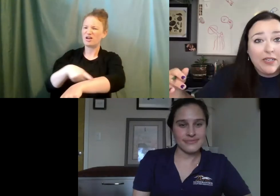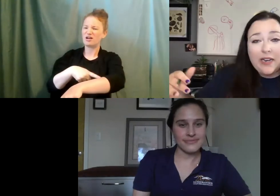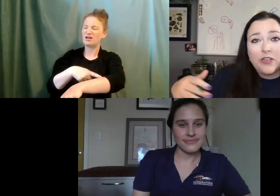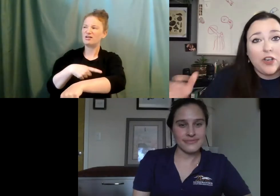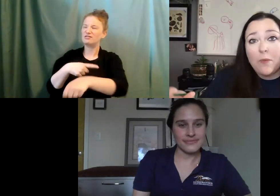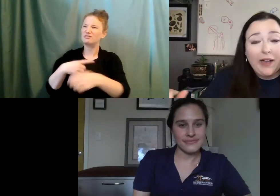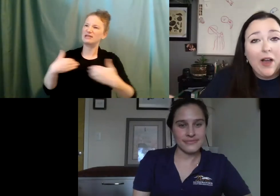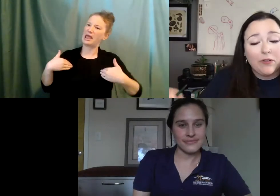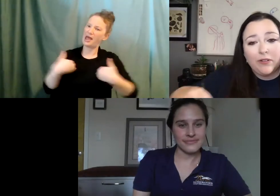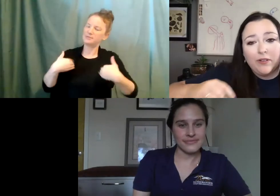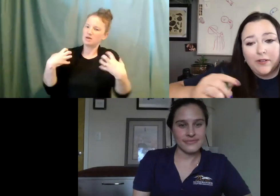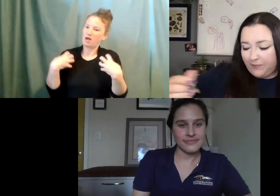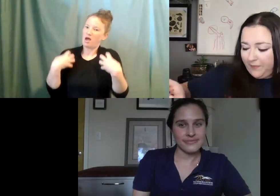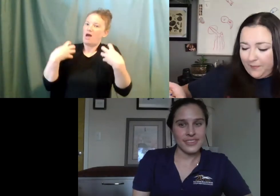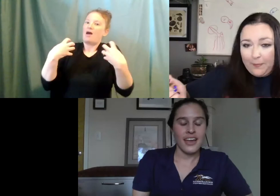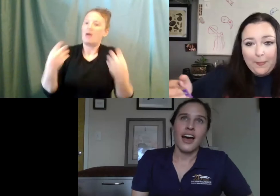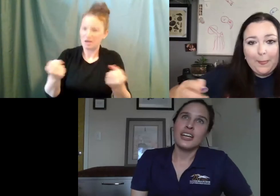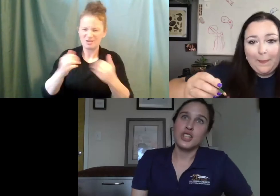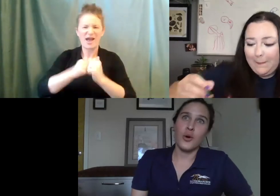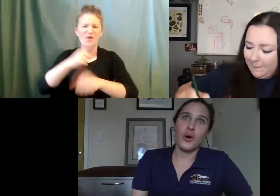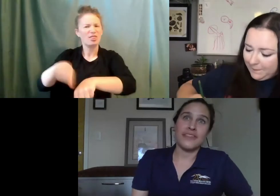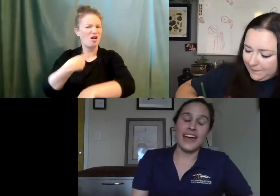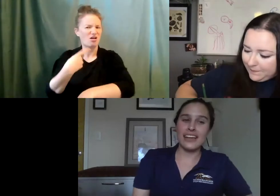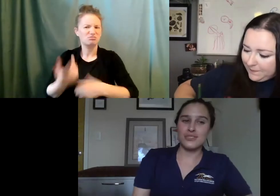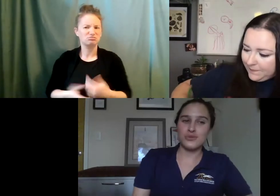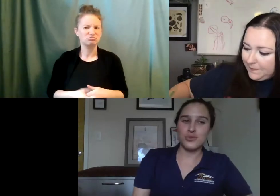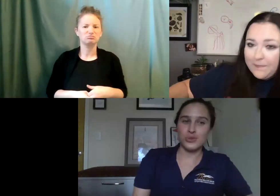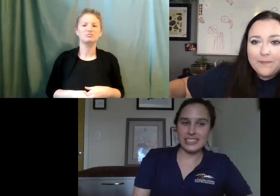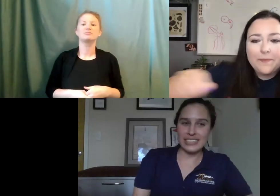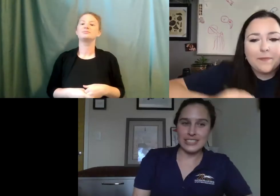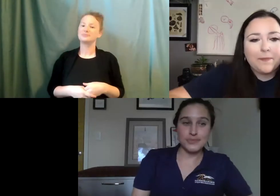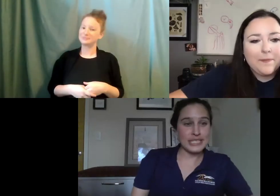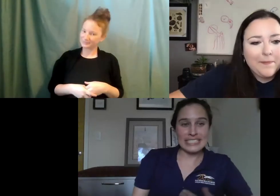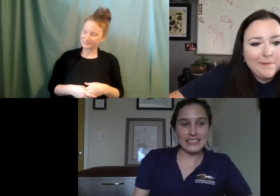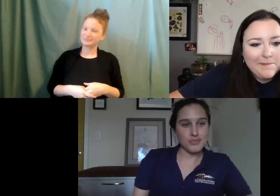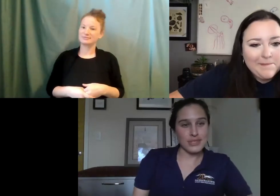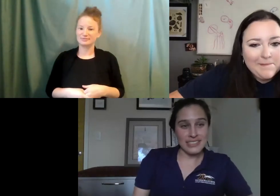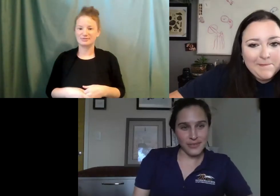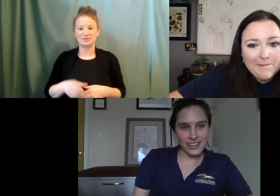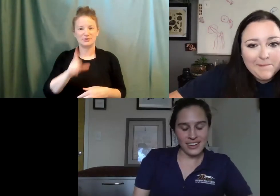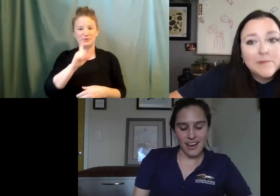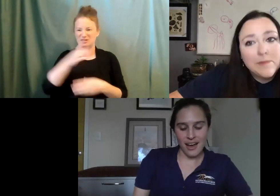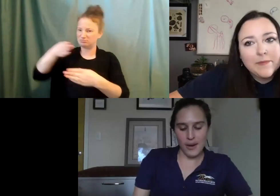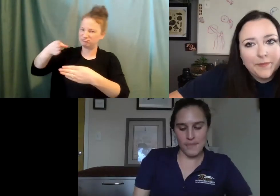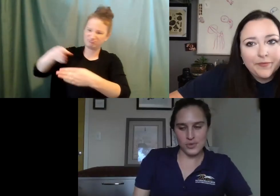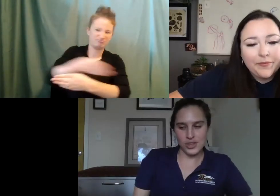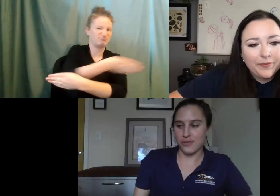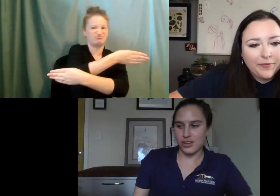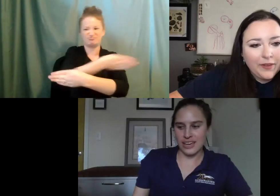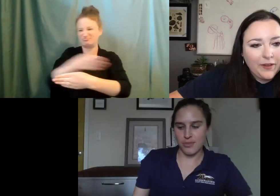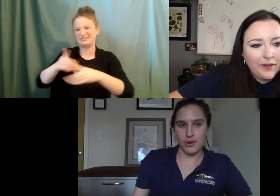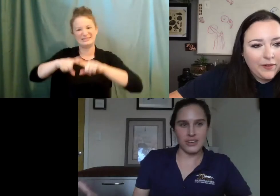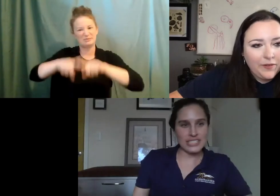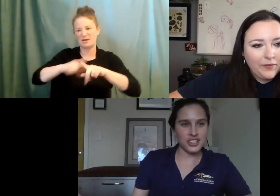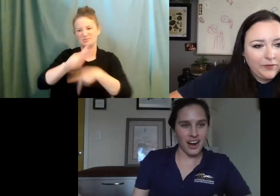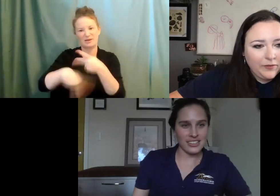rehabilitated to go back out? So that's really species specific. Um, like